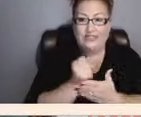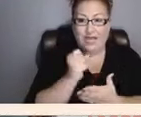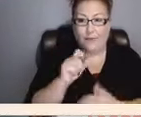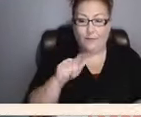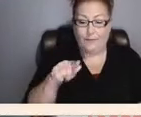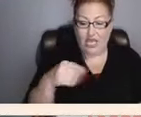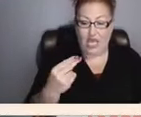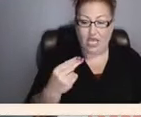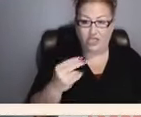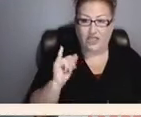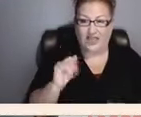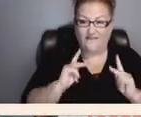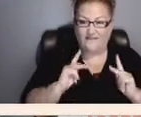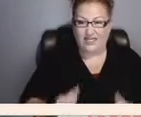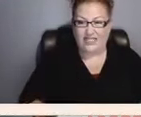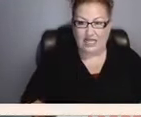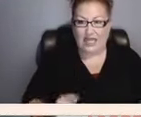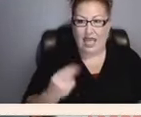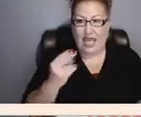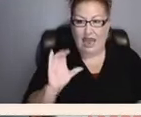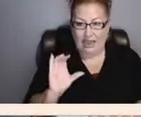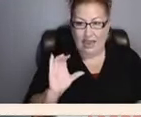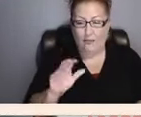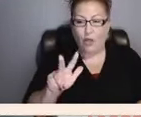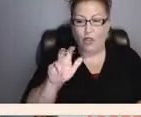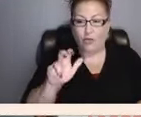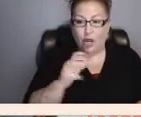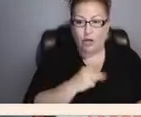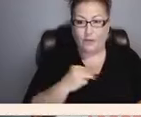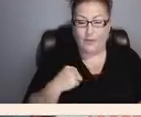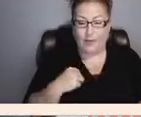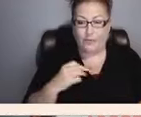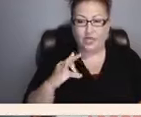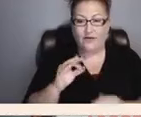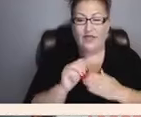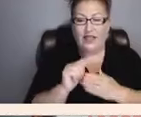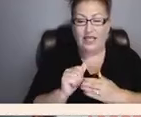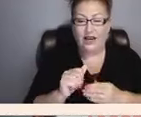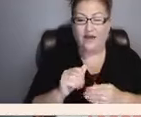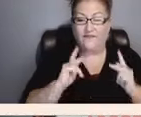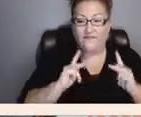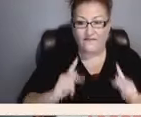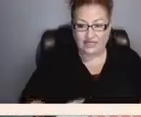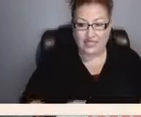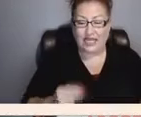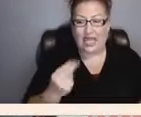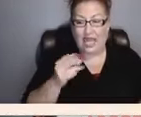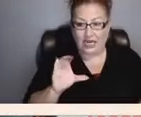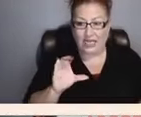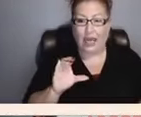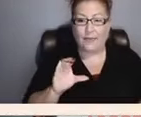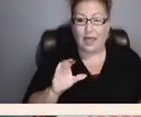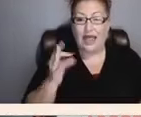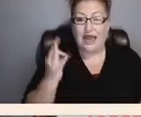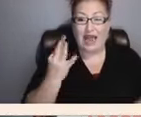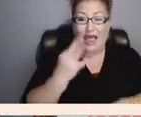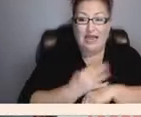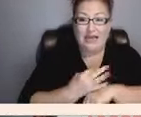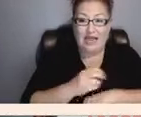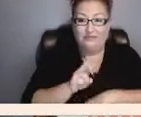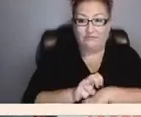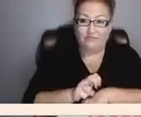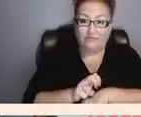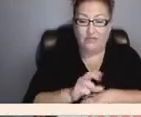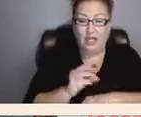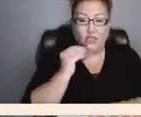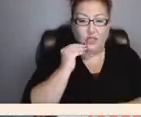physically handicapped, 300 members of the League of Physically Handicapped stage a nine-day sit in the home of Relief